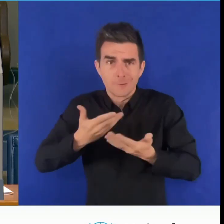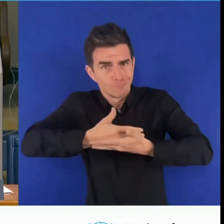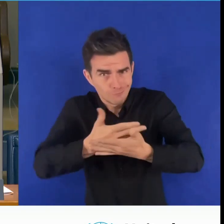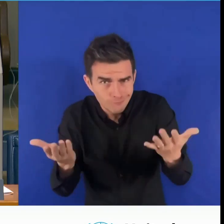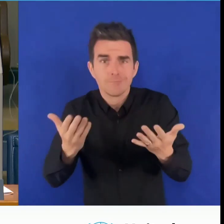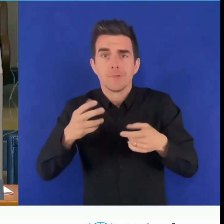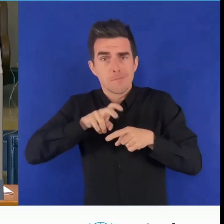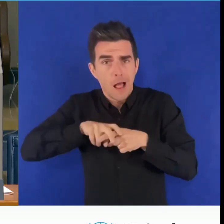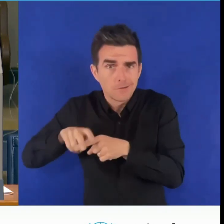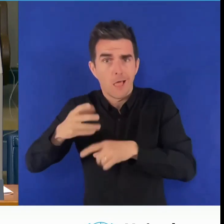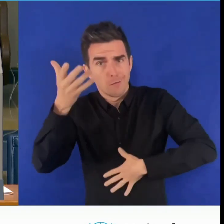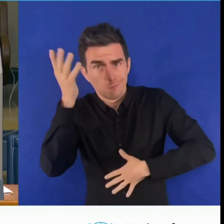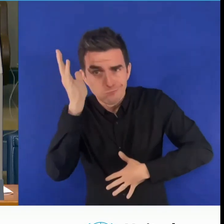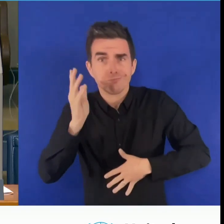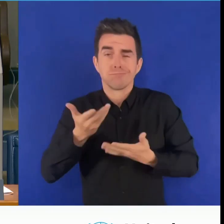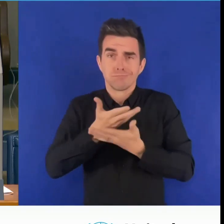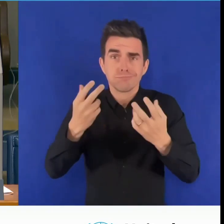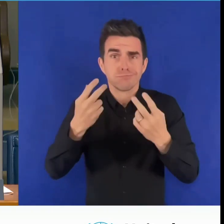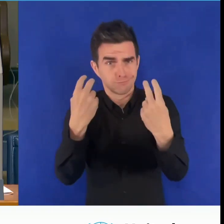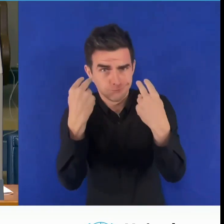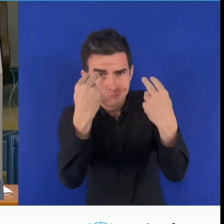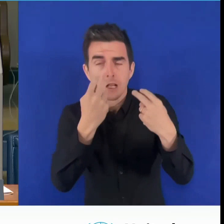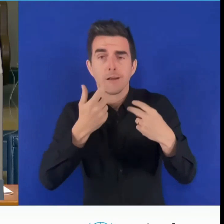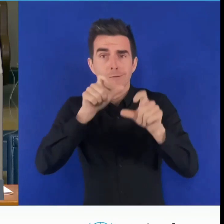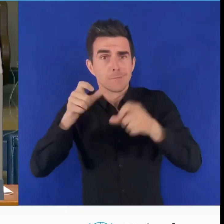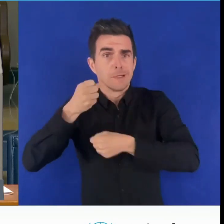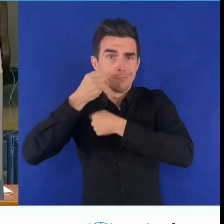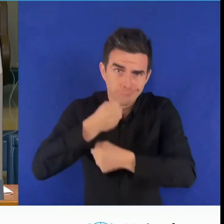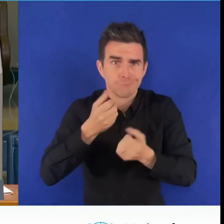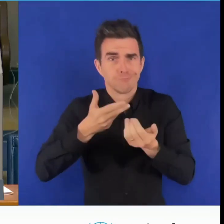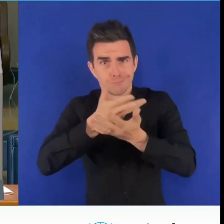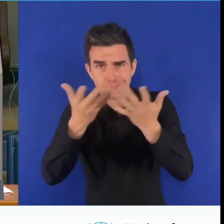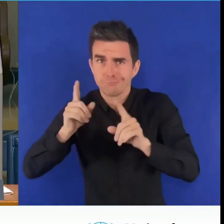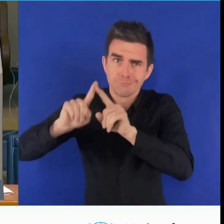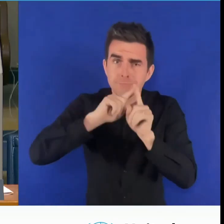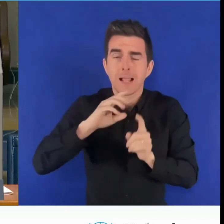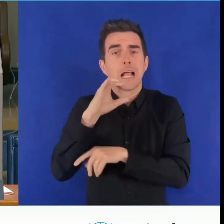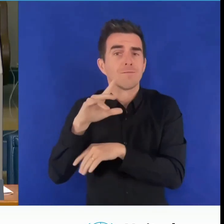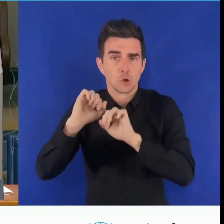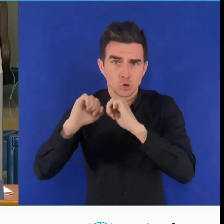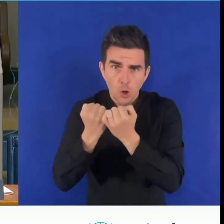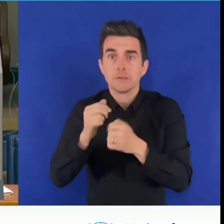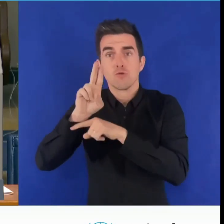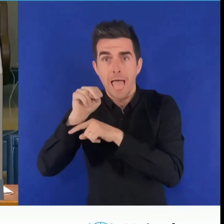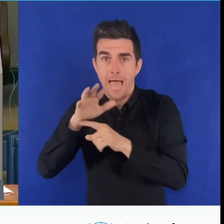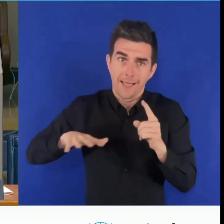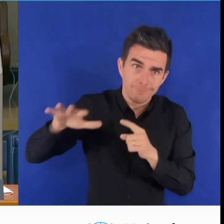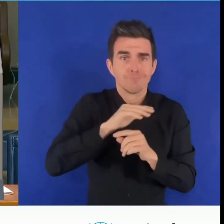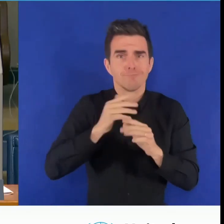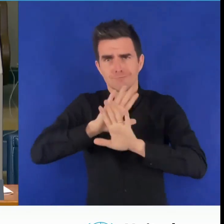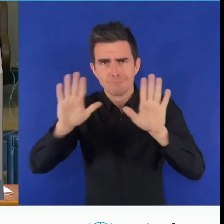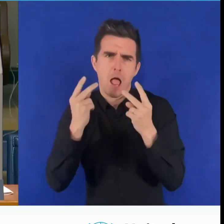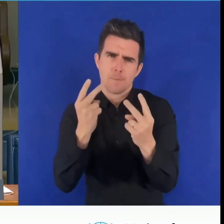and the United Nations system for your valuable contributions that enrich the discussion of our roundtable on the urgent issue of international